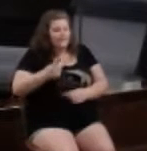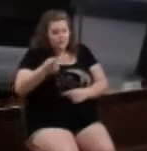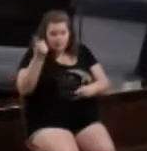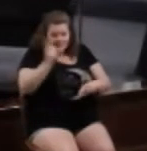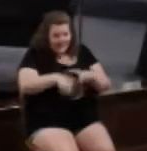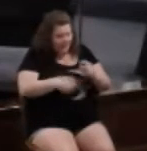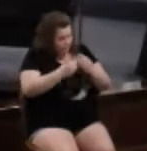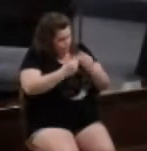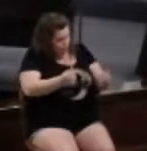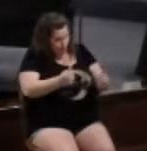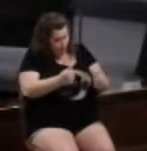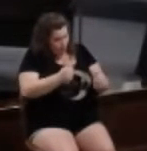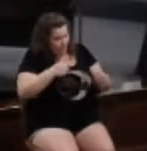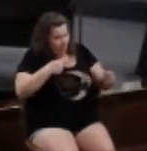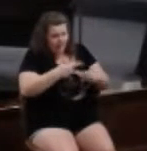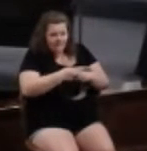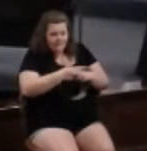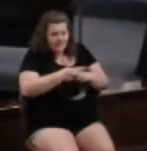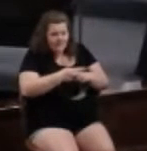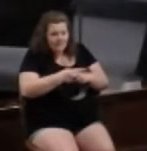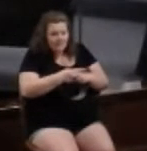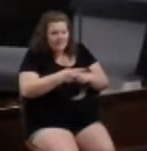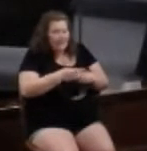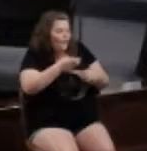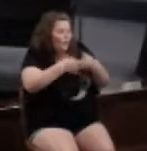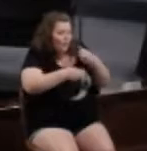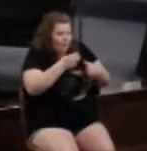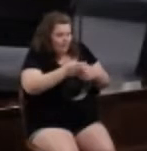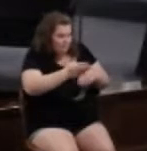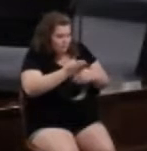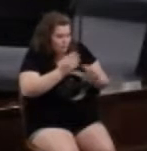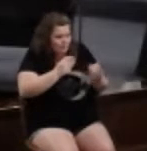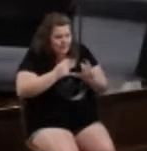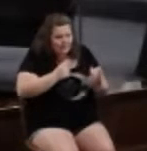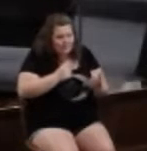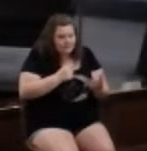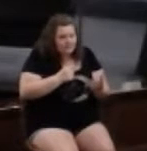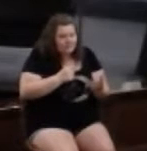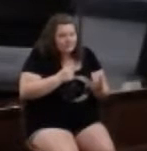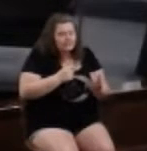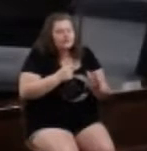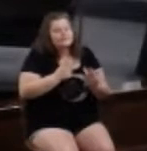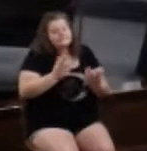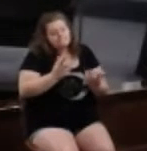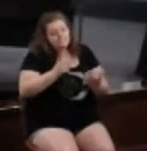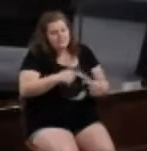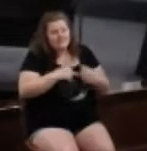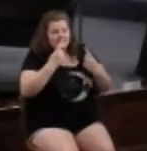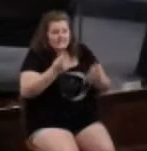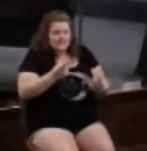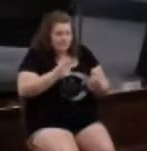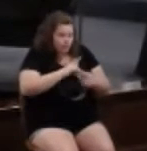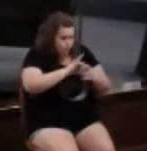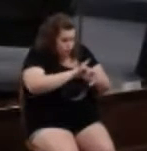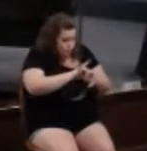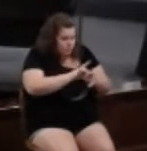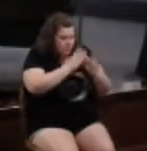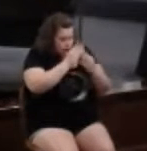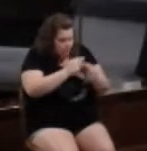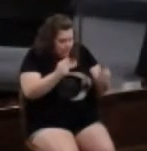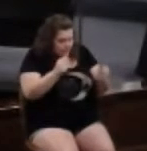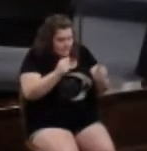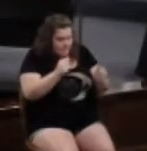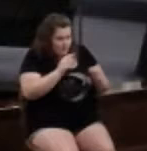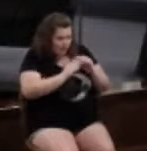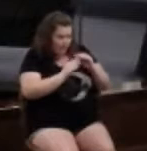resolve the conflict or issue between the two of you, and since unity and reconciliation and restoration